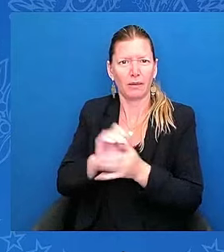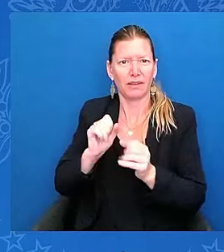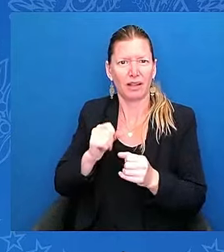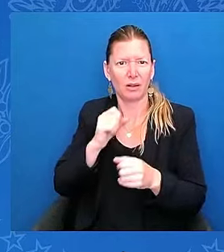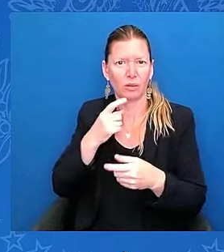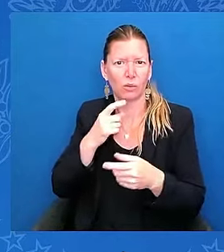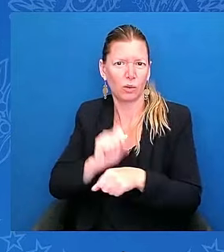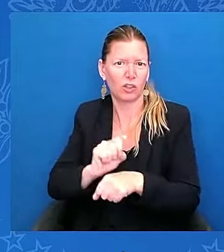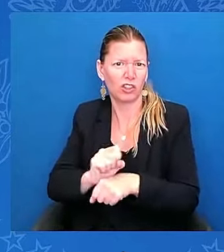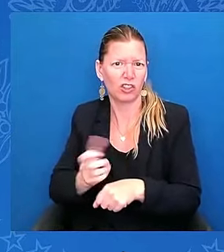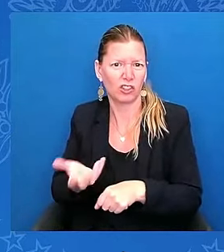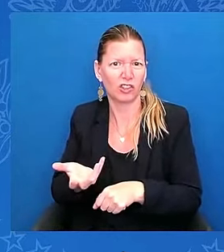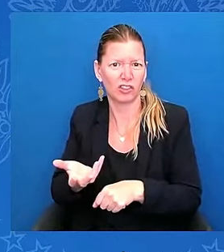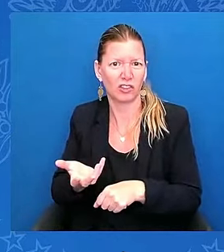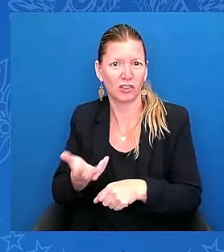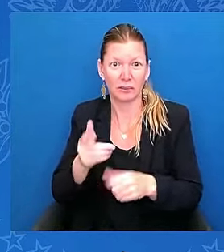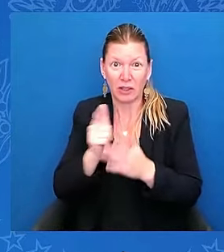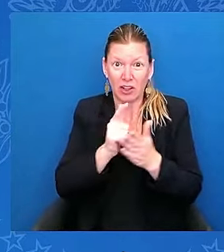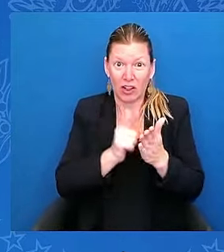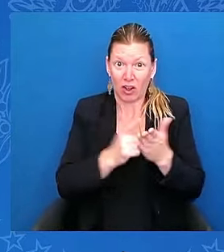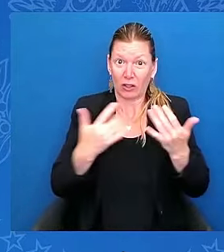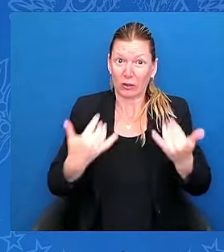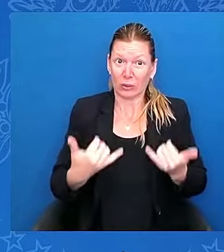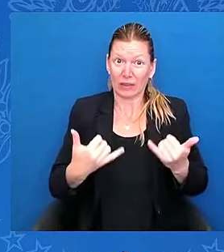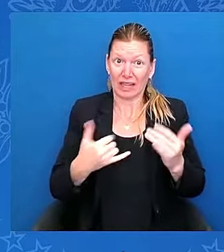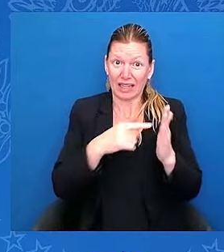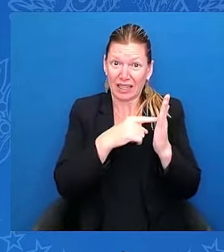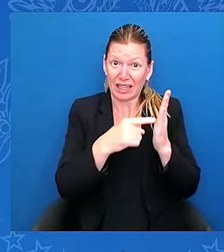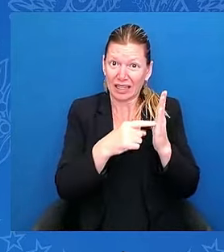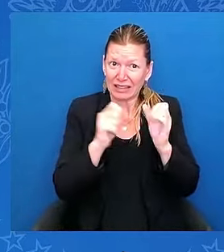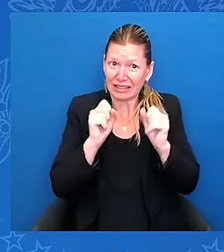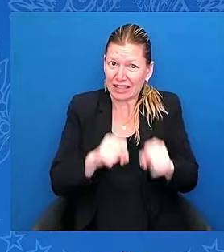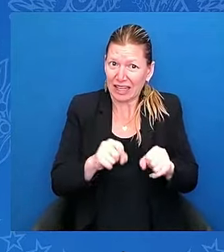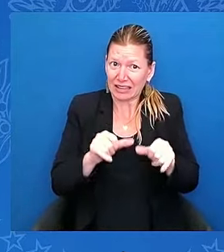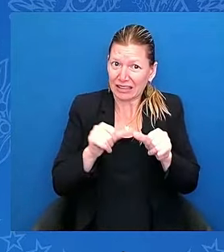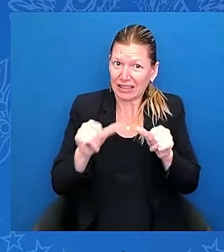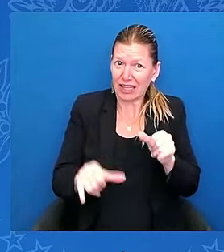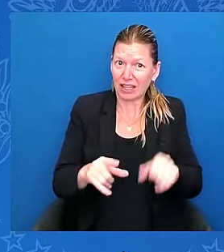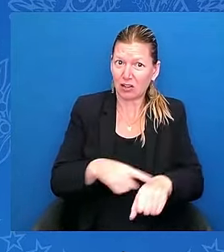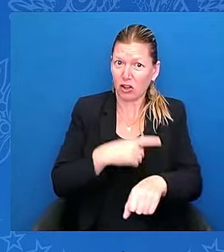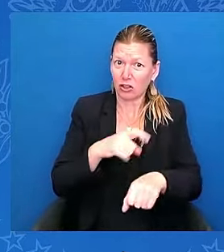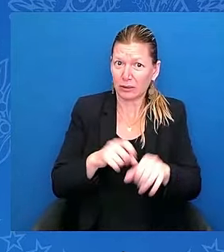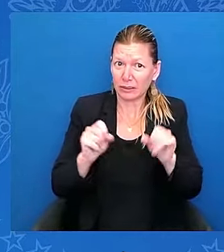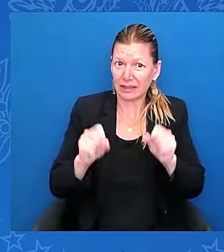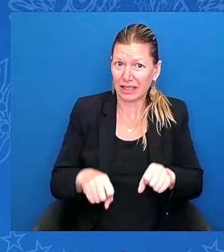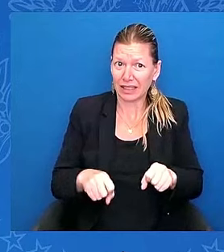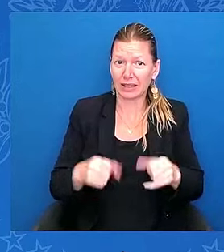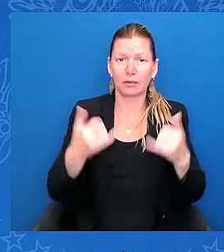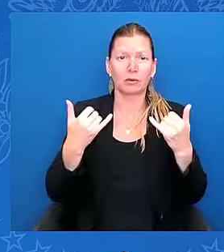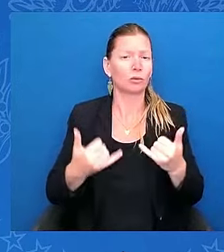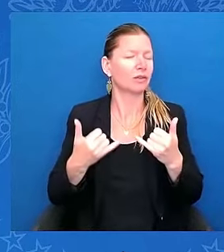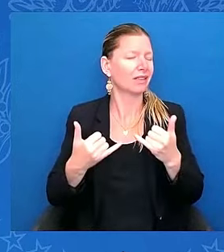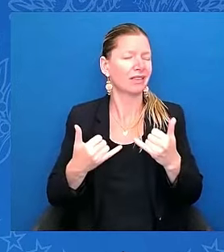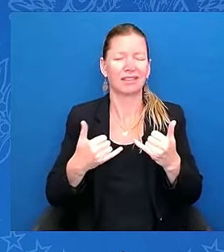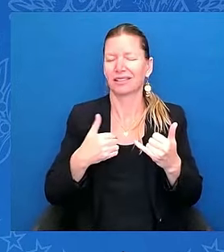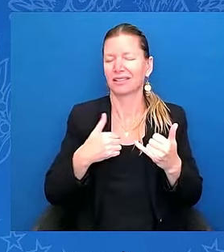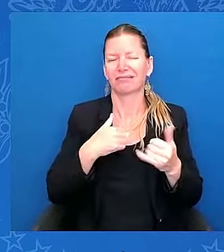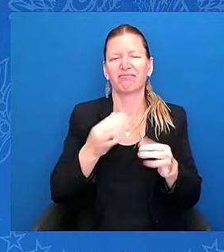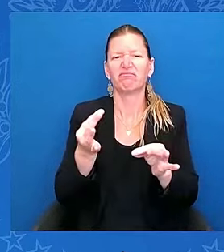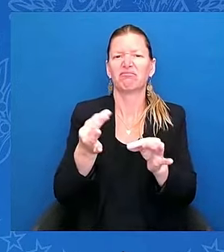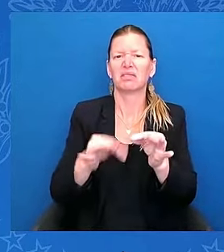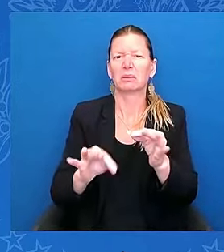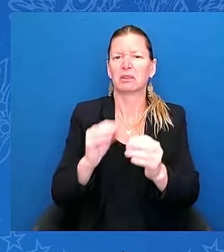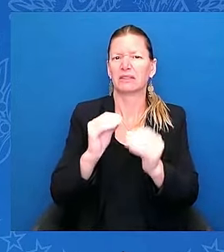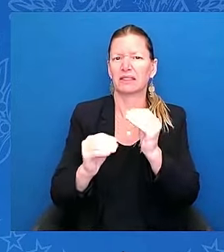legal status. Today, I'm announcing a common-sense fix to streamline the process for obtaining legal status for immigrants